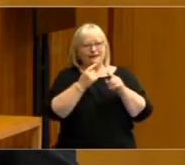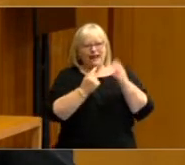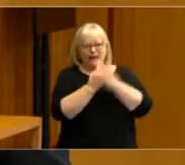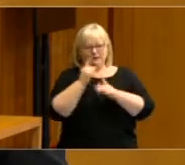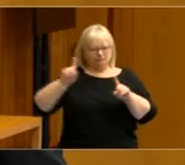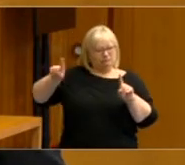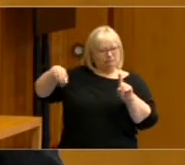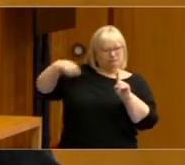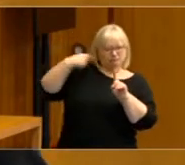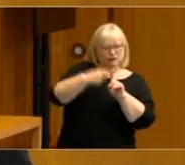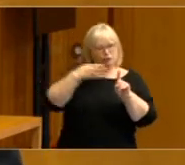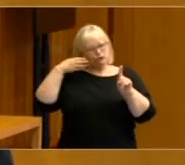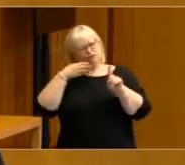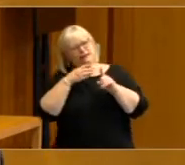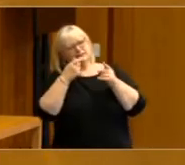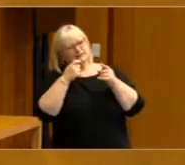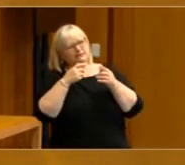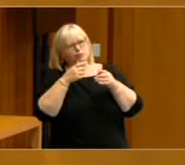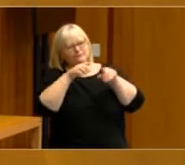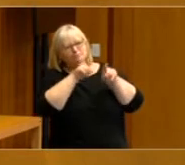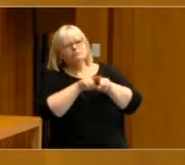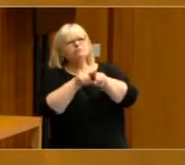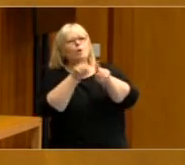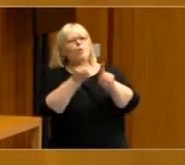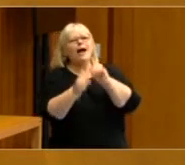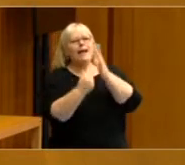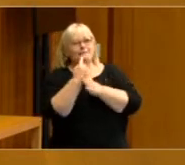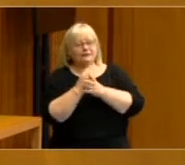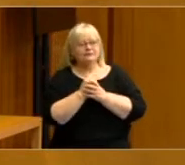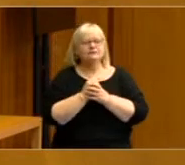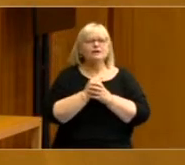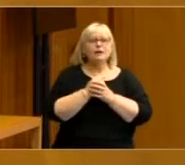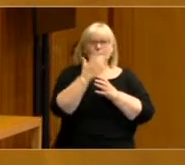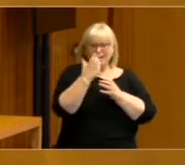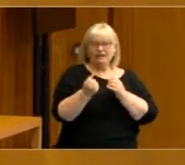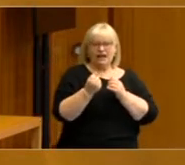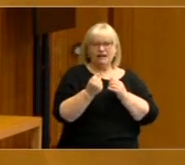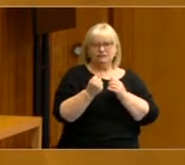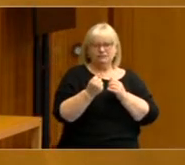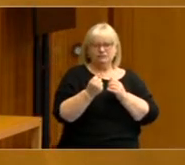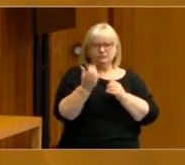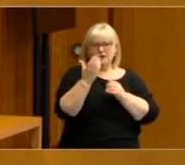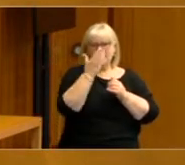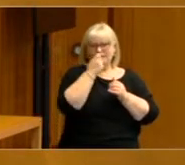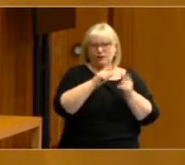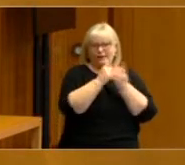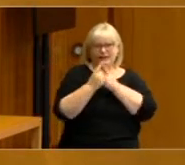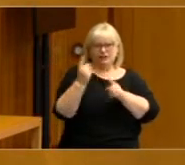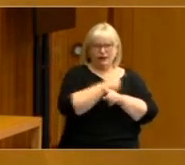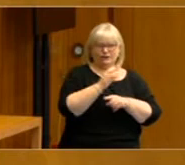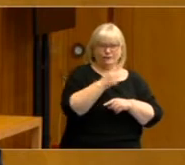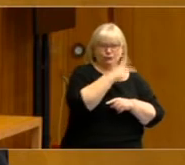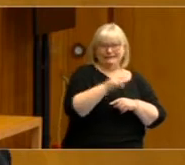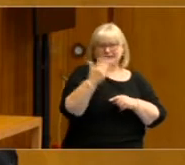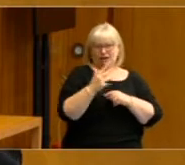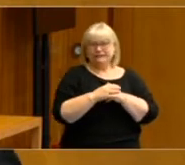2019. But of course, there are a few things that have changed since 2019. We now